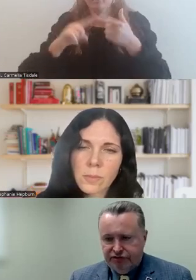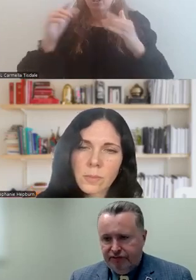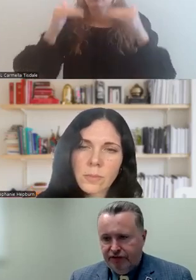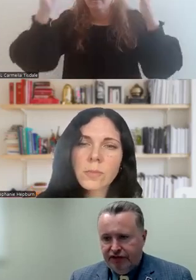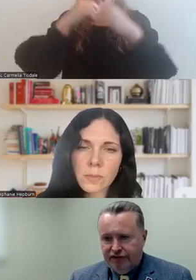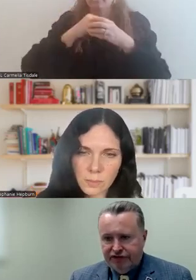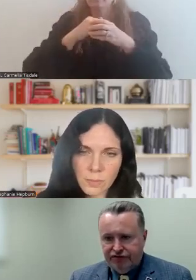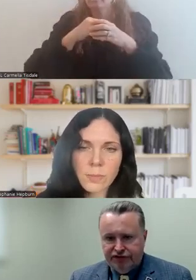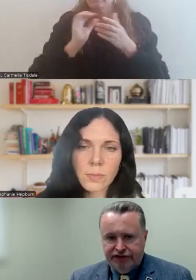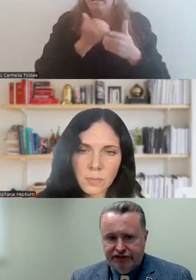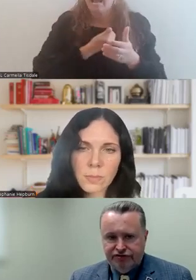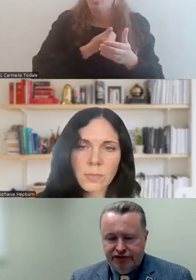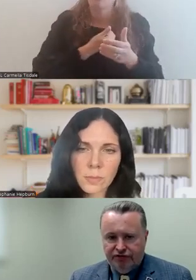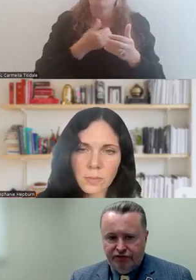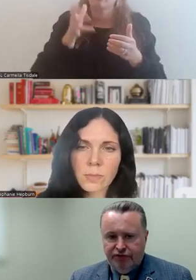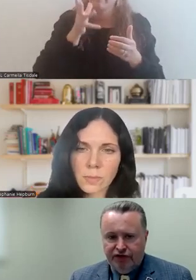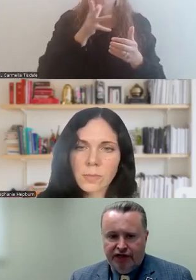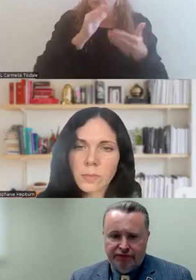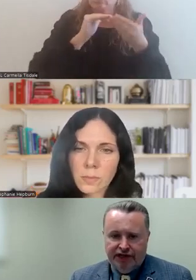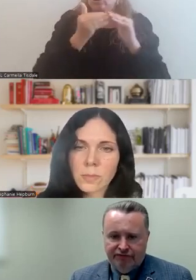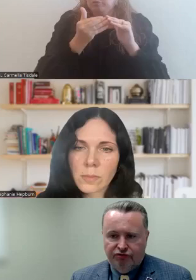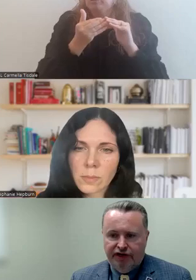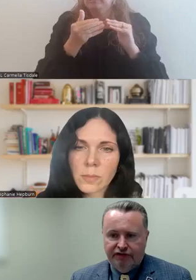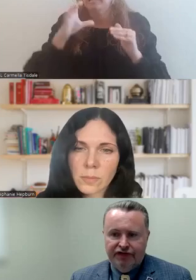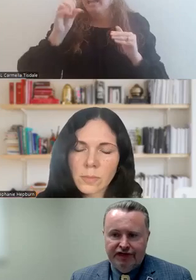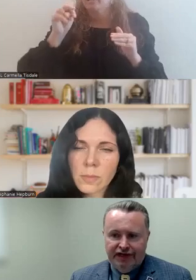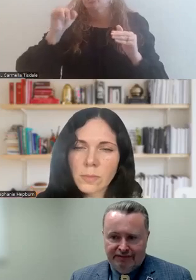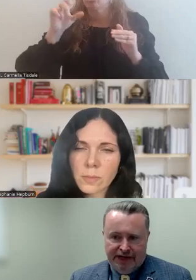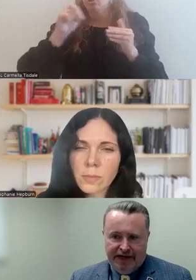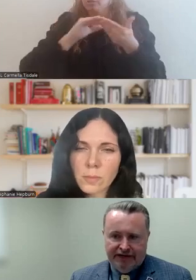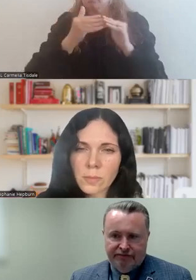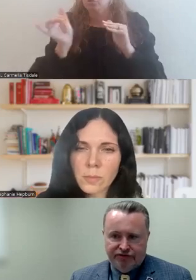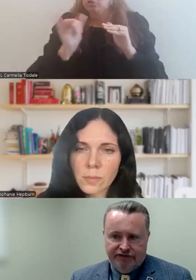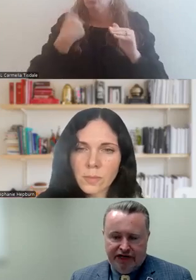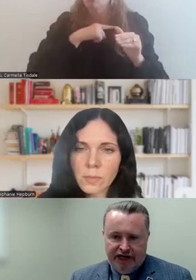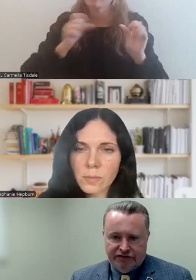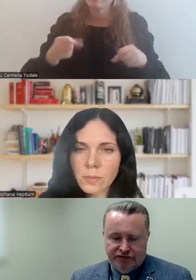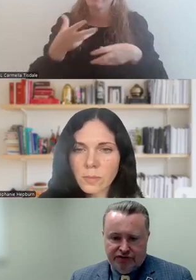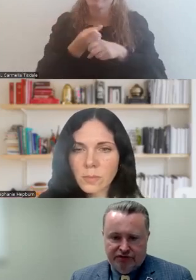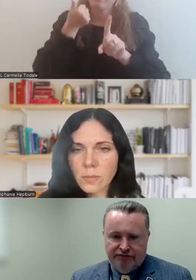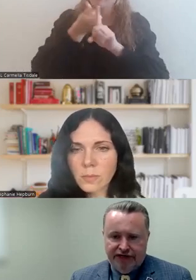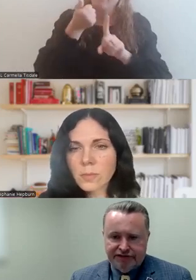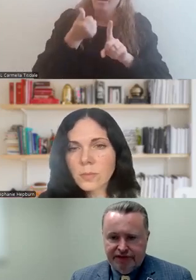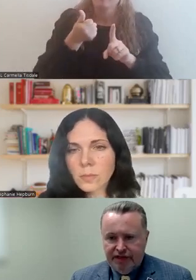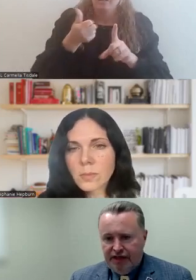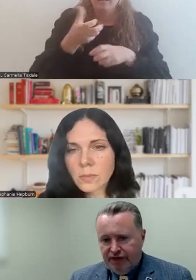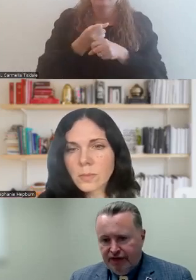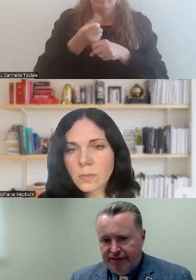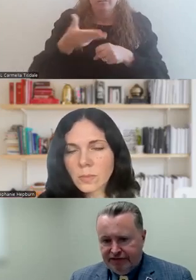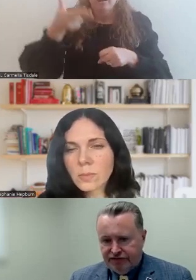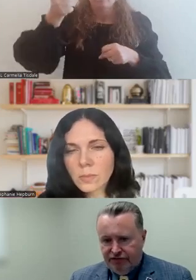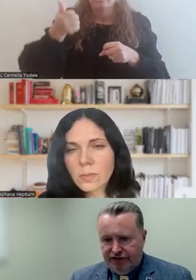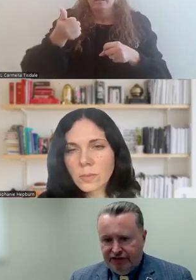our agriculture community and our construction industry. Also, we feel like we can have the greatest impact and receive the highest return on investment